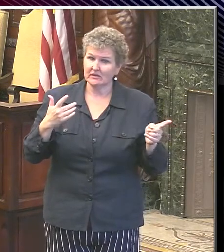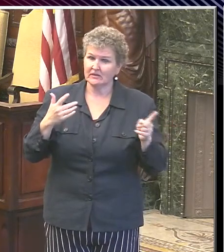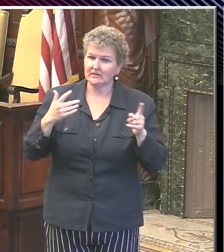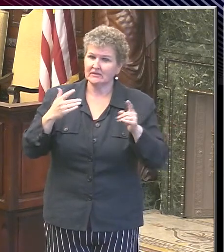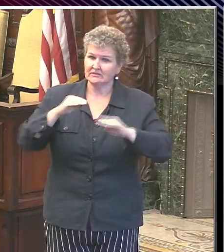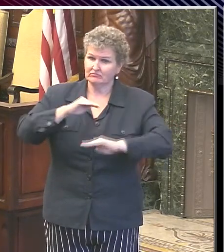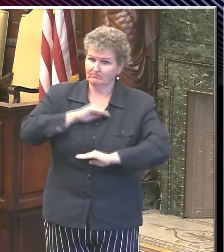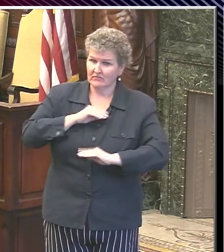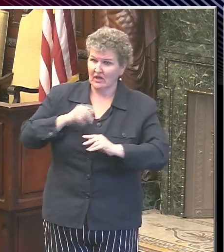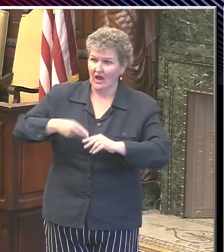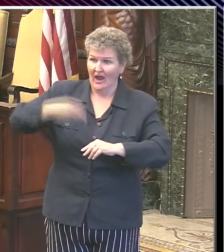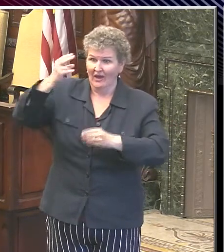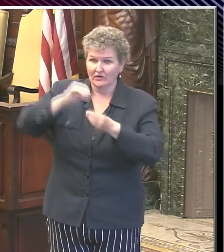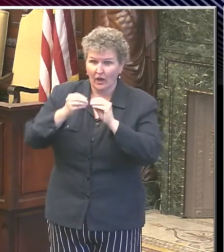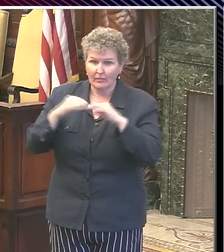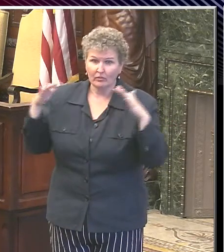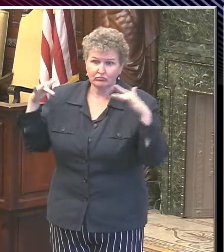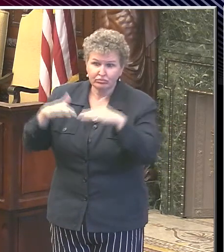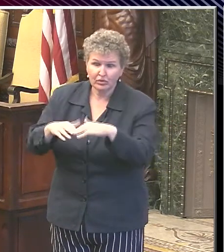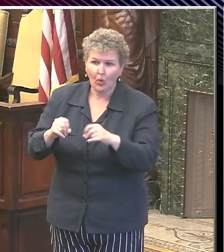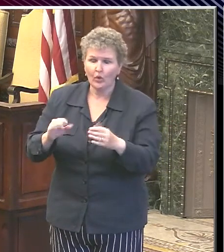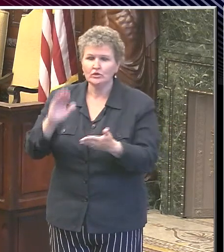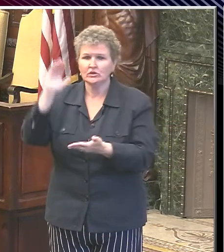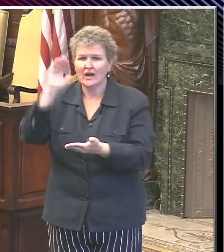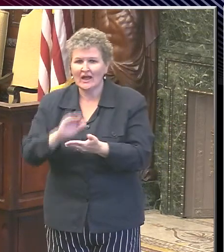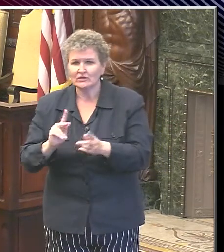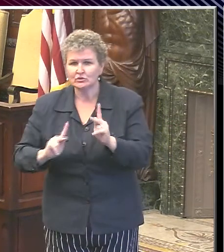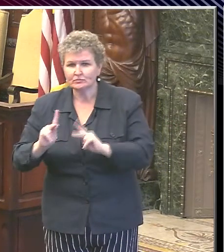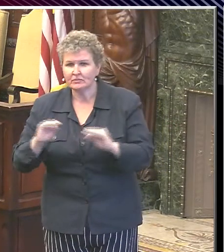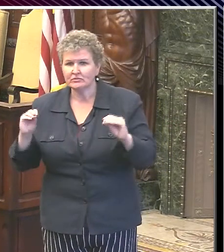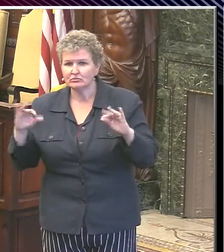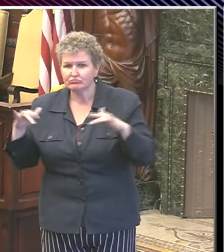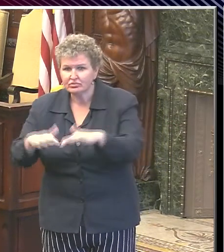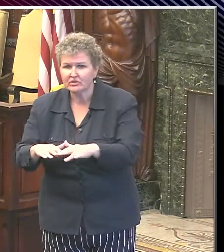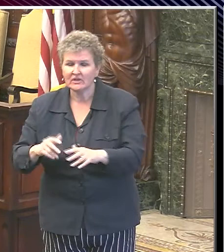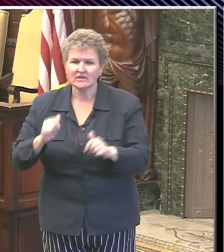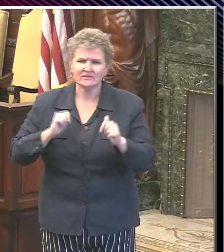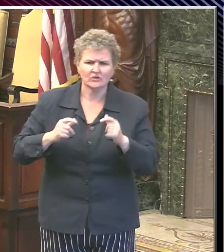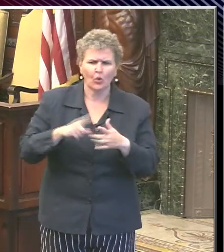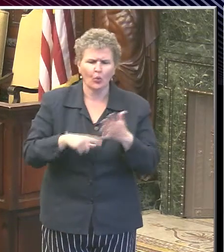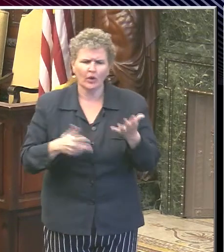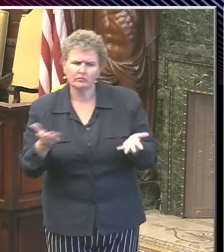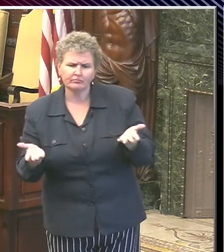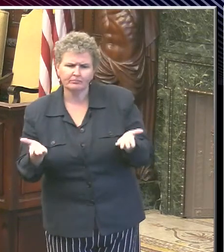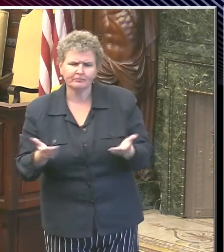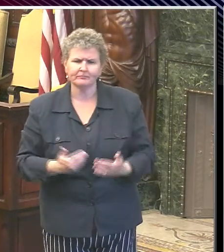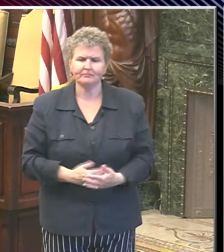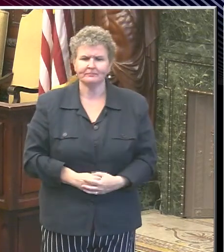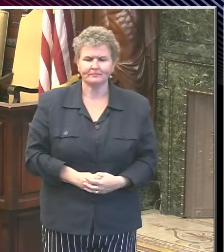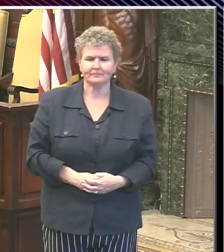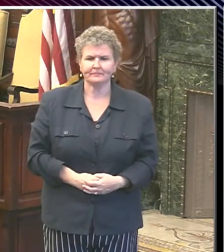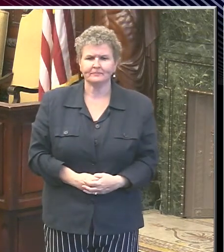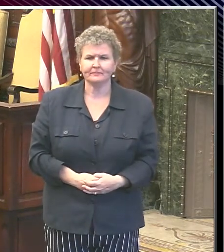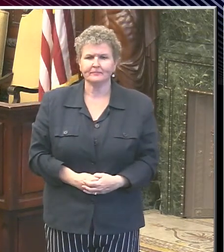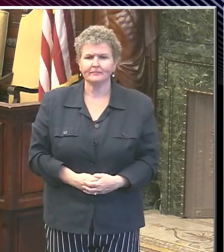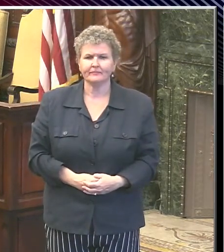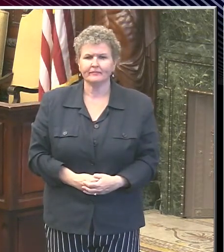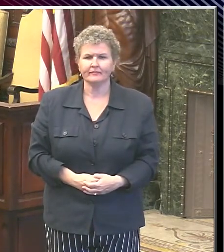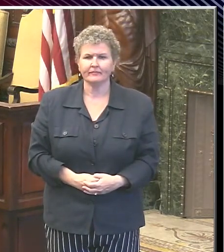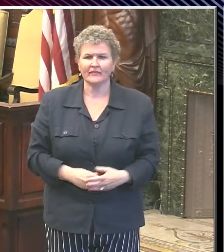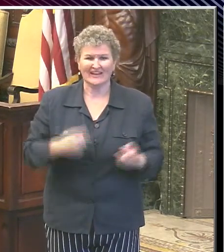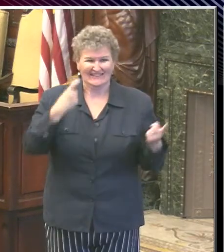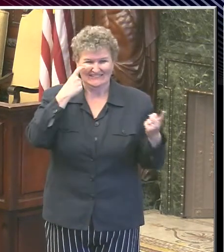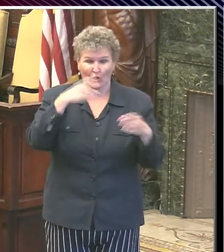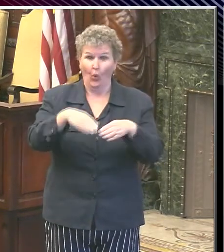because of parents hesitating to send kids? We, our enrollment just really open. It's been